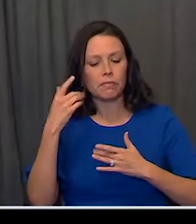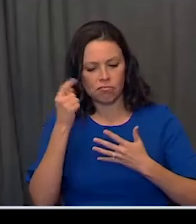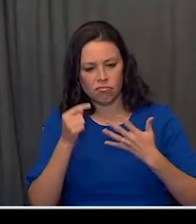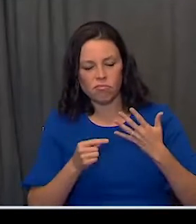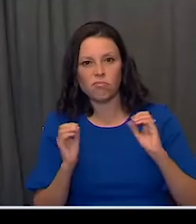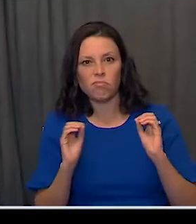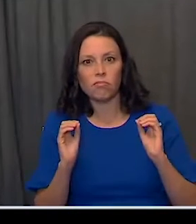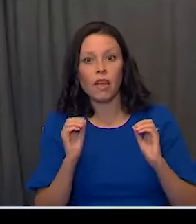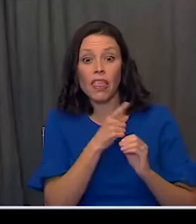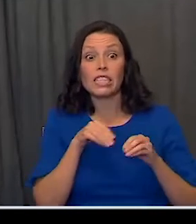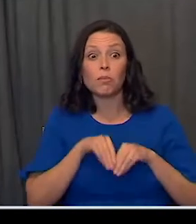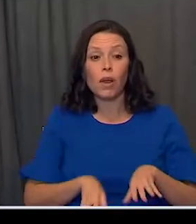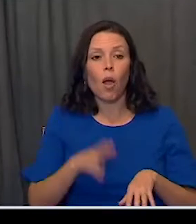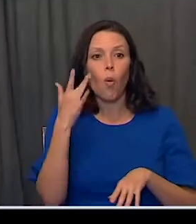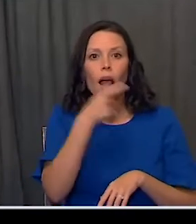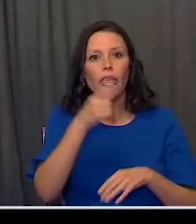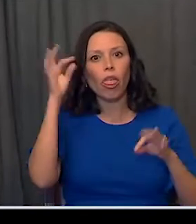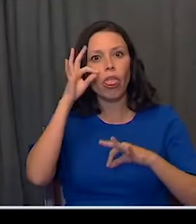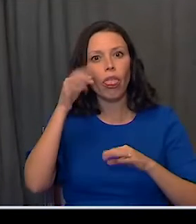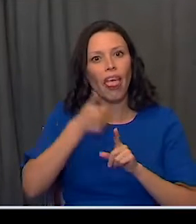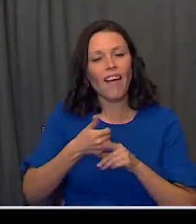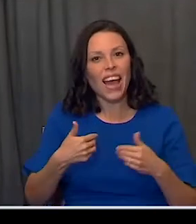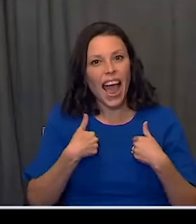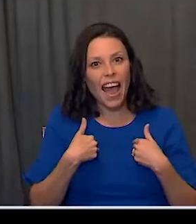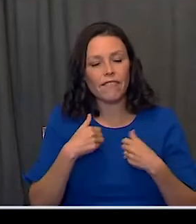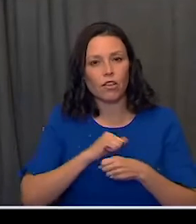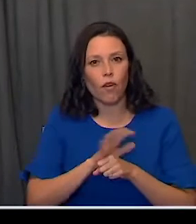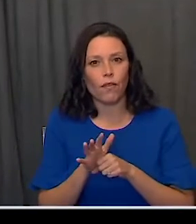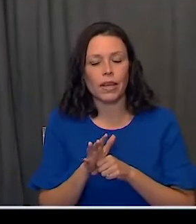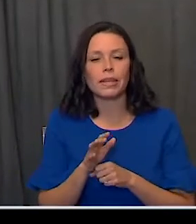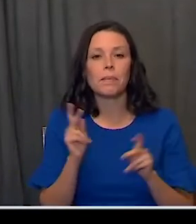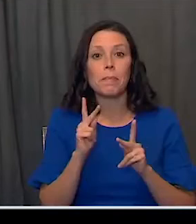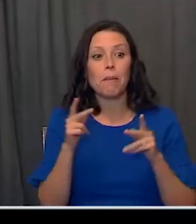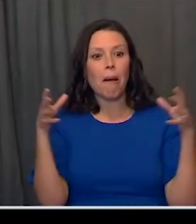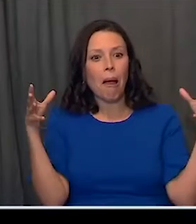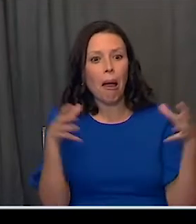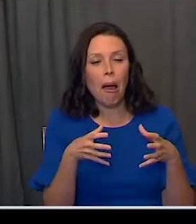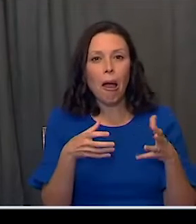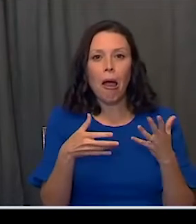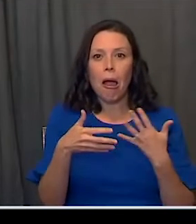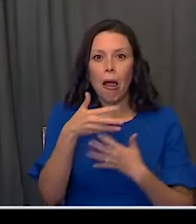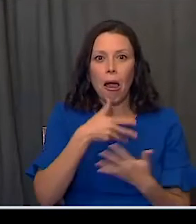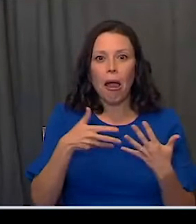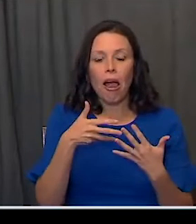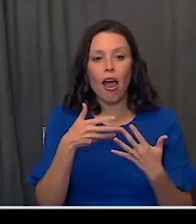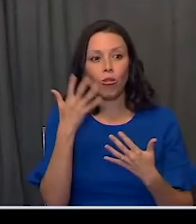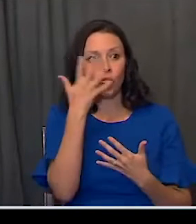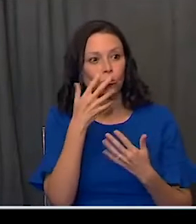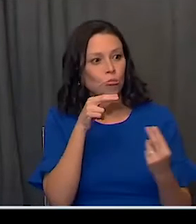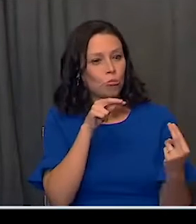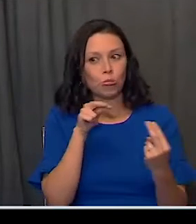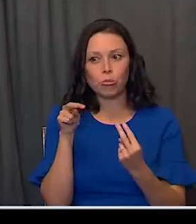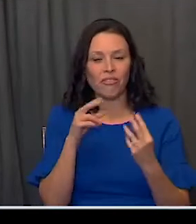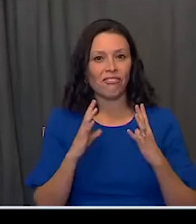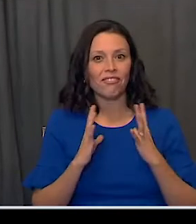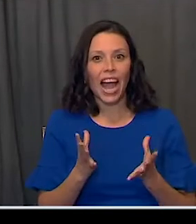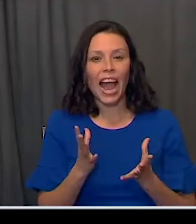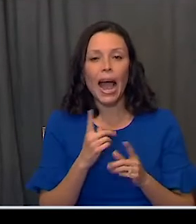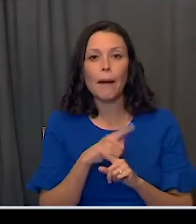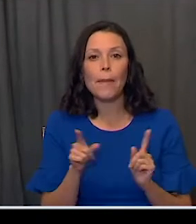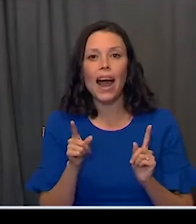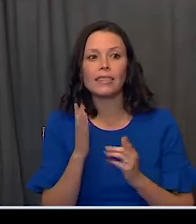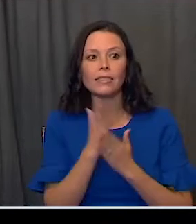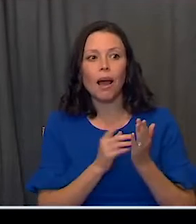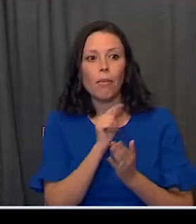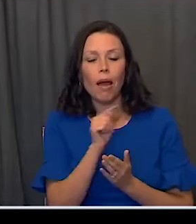they don't know they are infected with the virus. And so people are coming together indoors. Everyone looks healthy. But among those